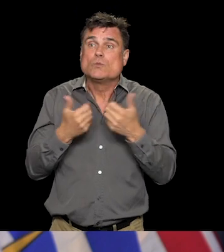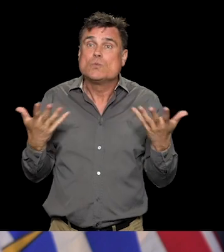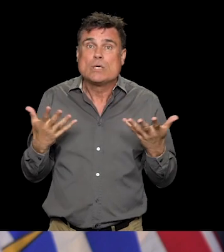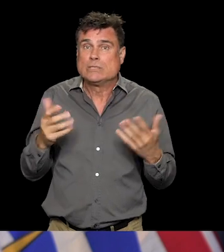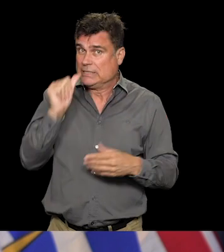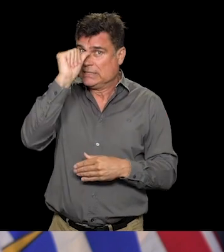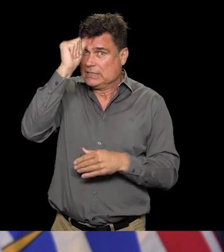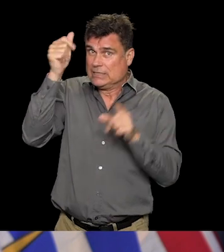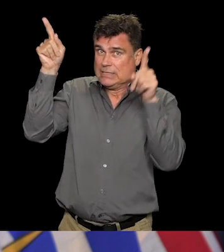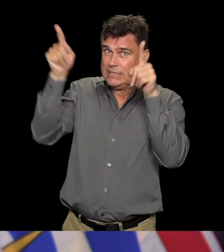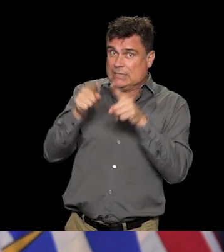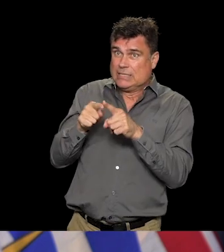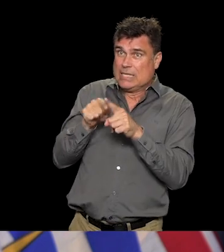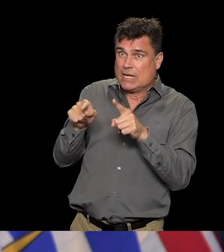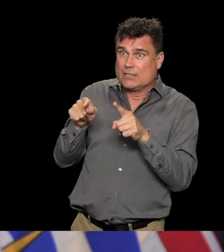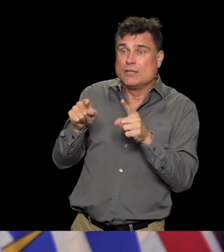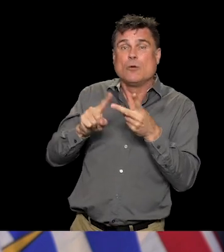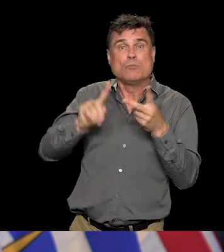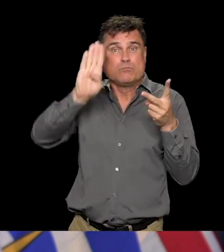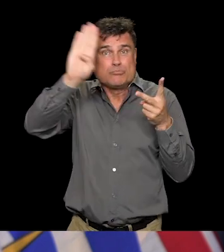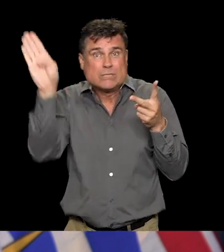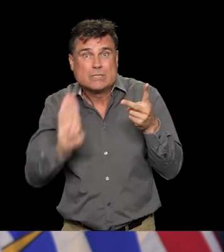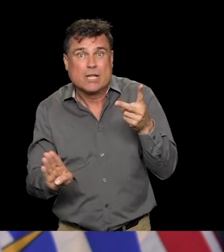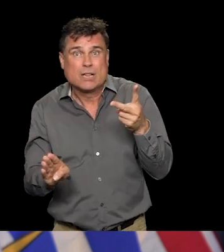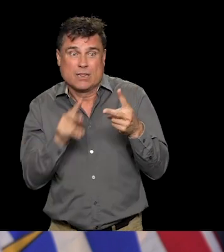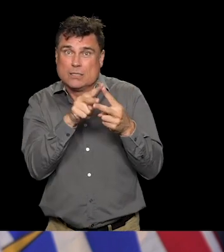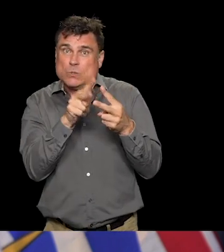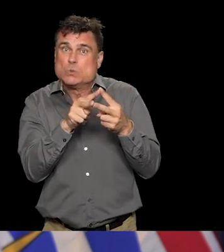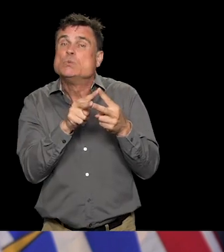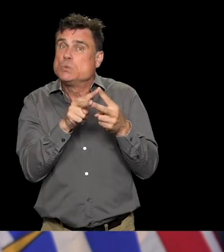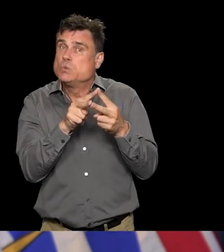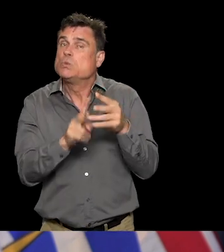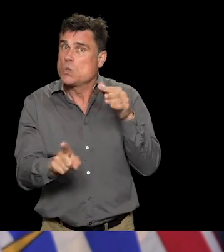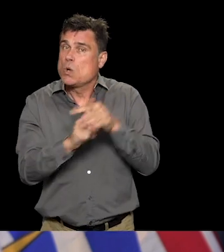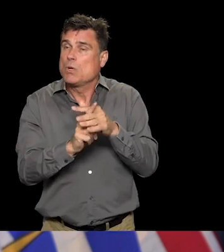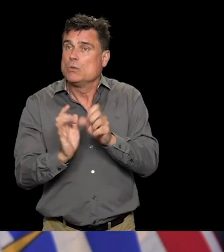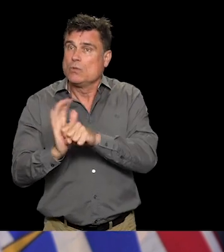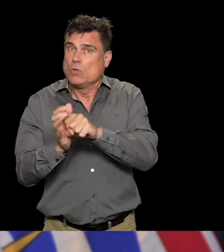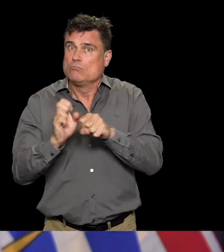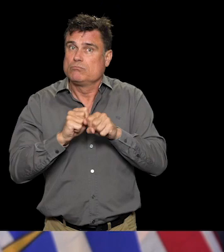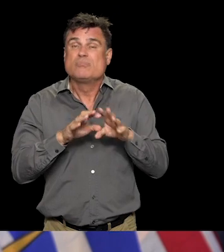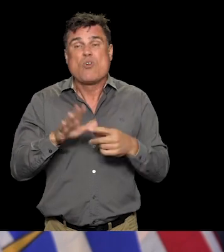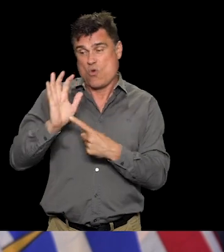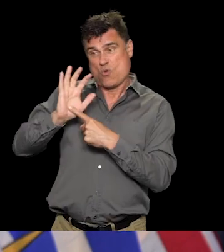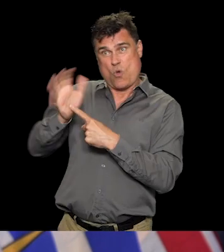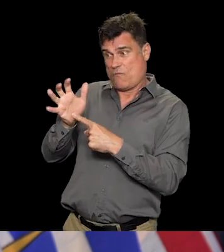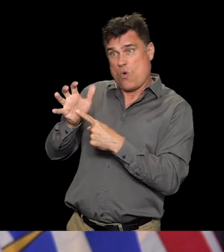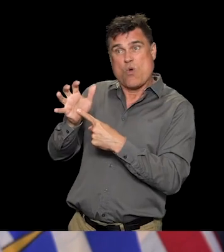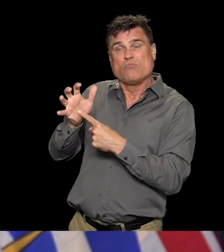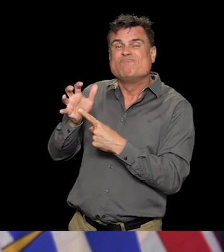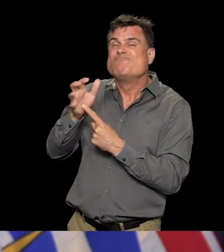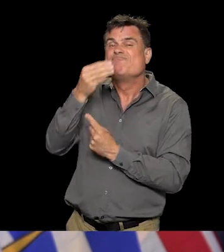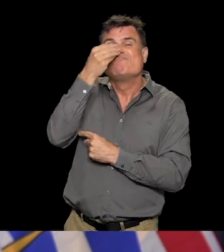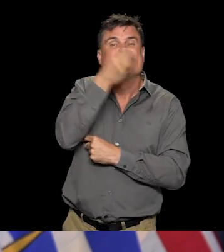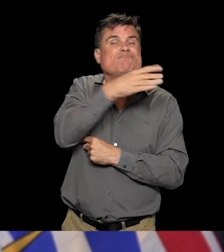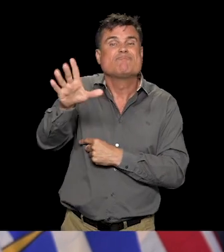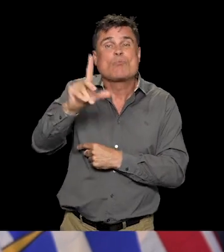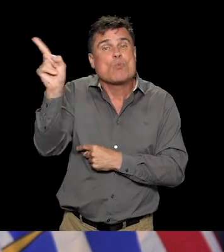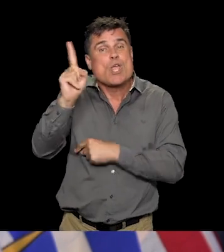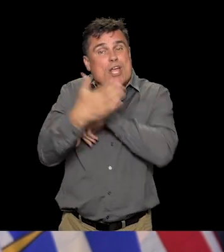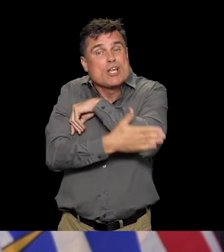It recognizes no borders, and it recognizes none of our geopolitical barriers that we put in place.